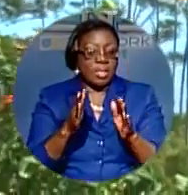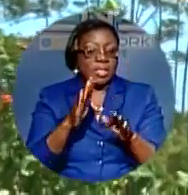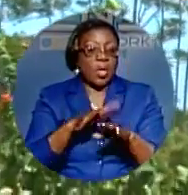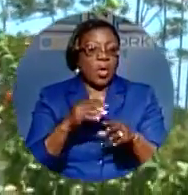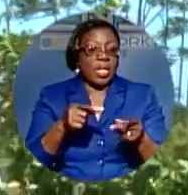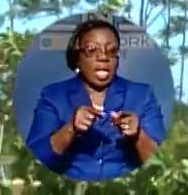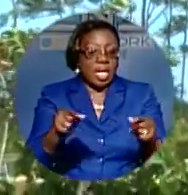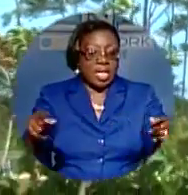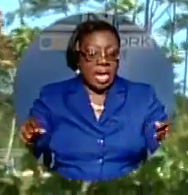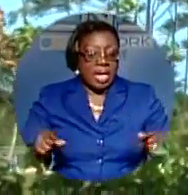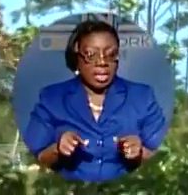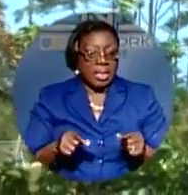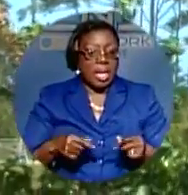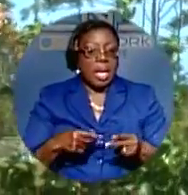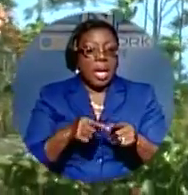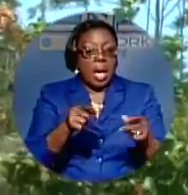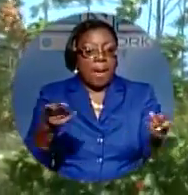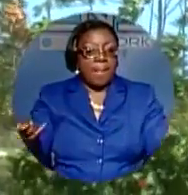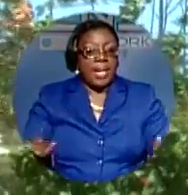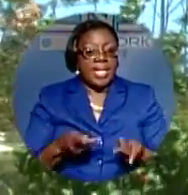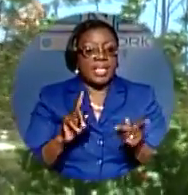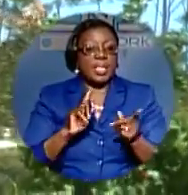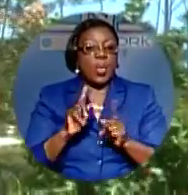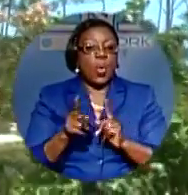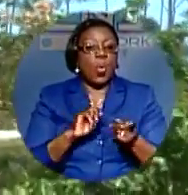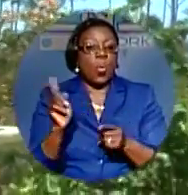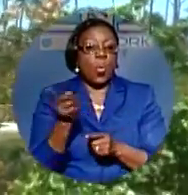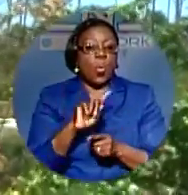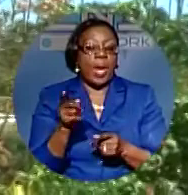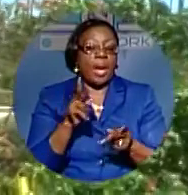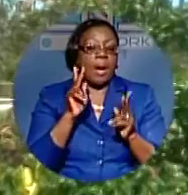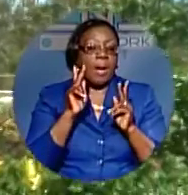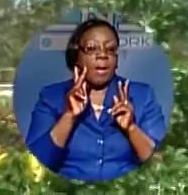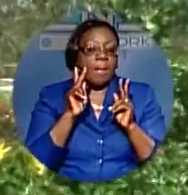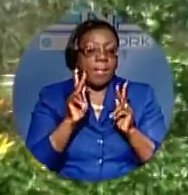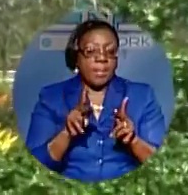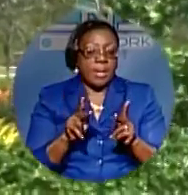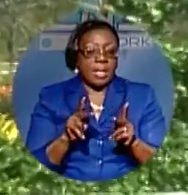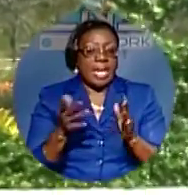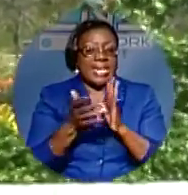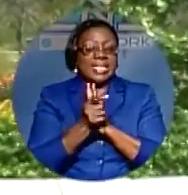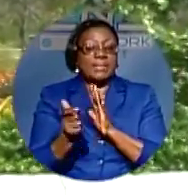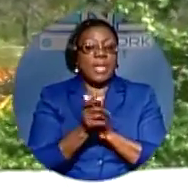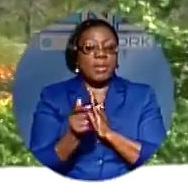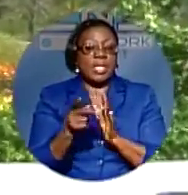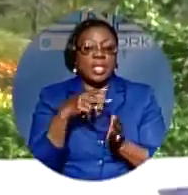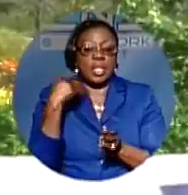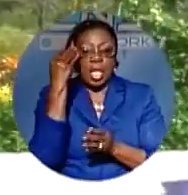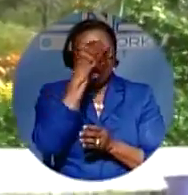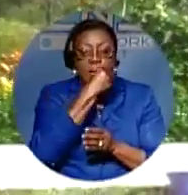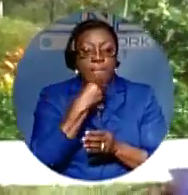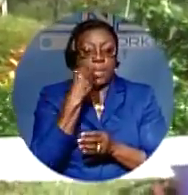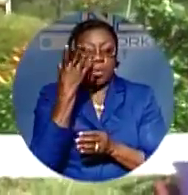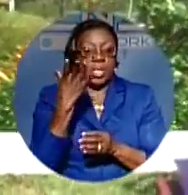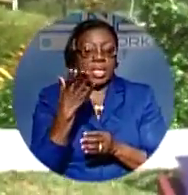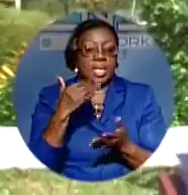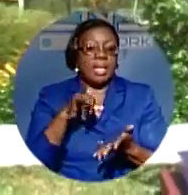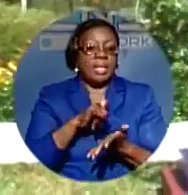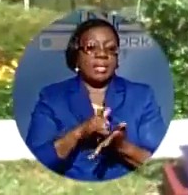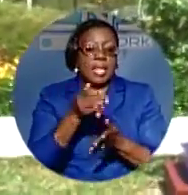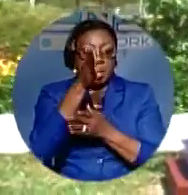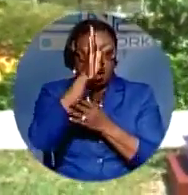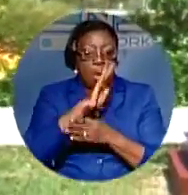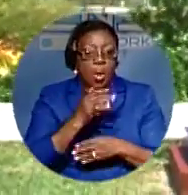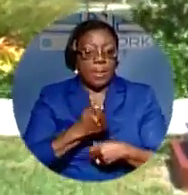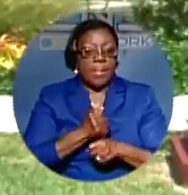garden, as a place where people can come into and experience the creativity of God and the beauty that is ours as a gift from